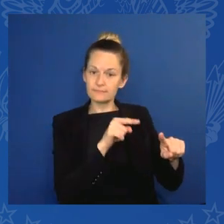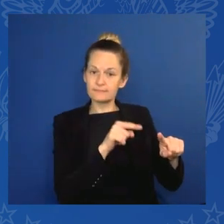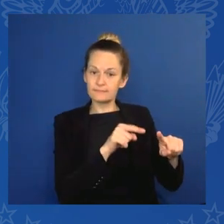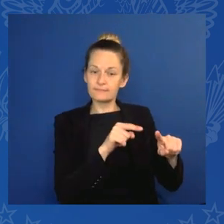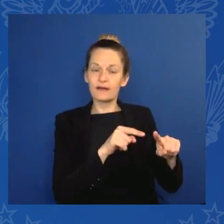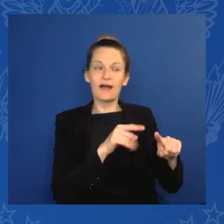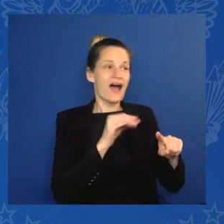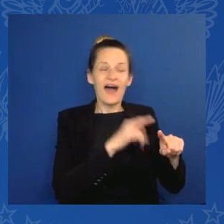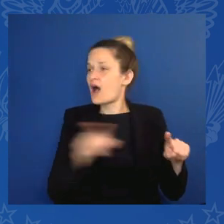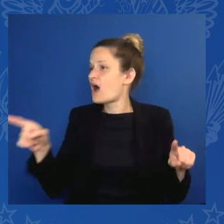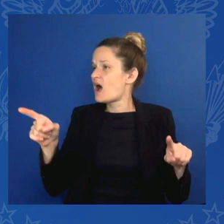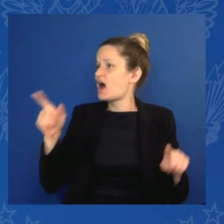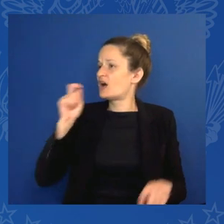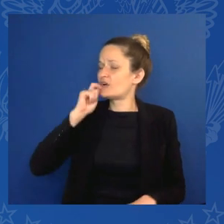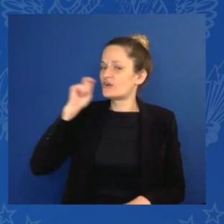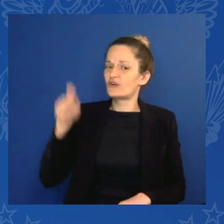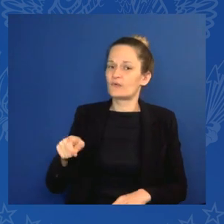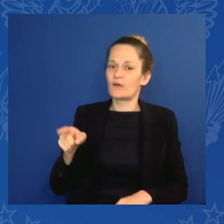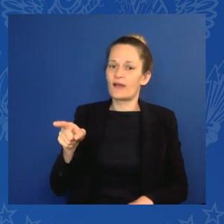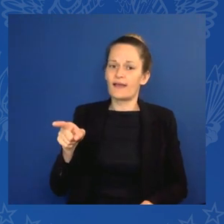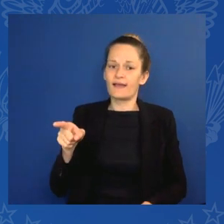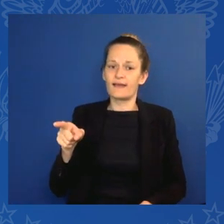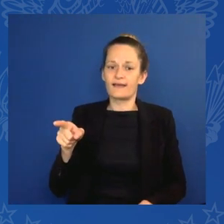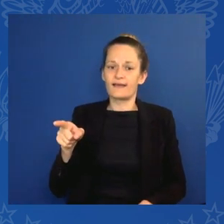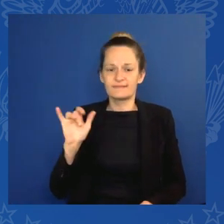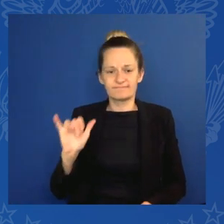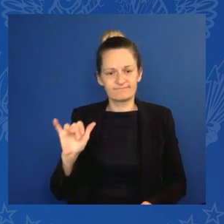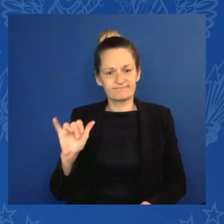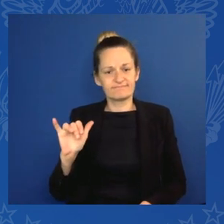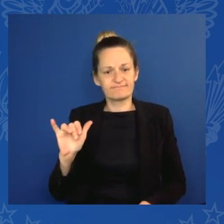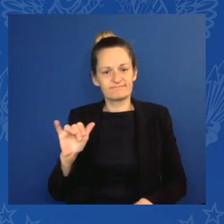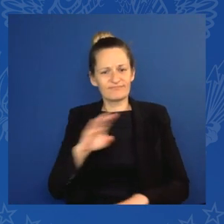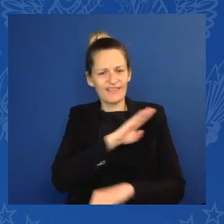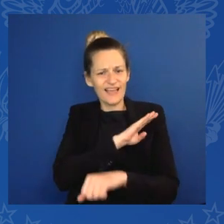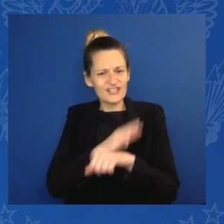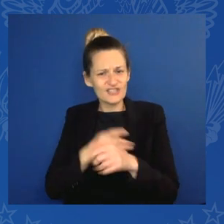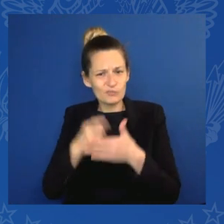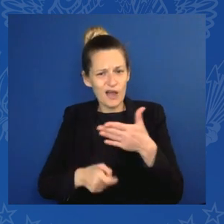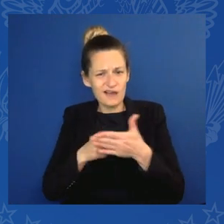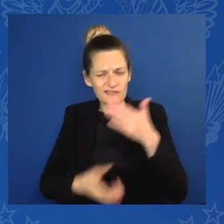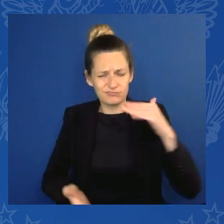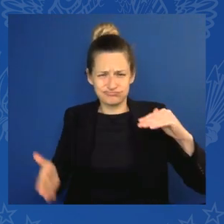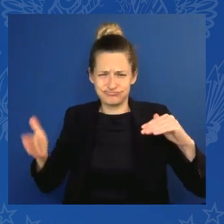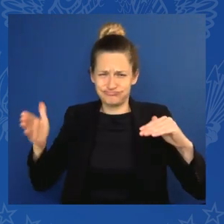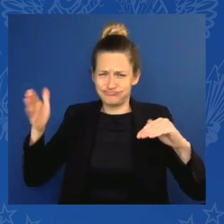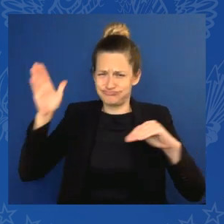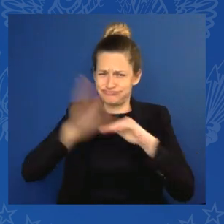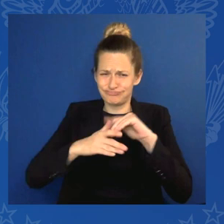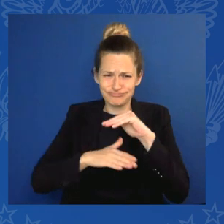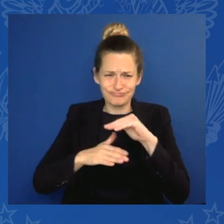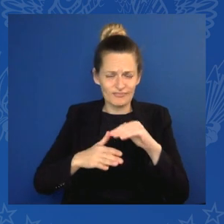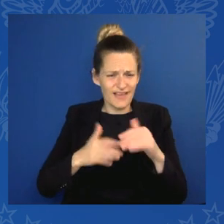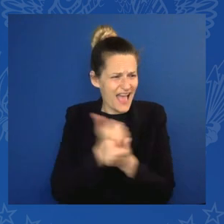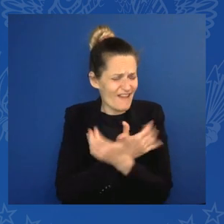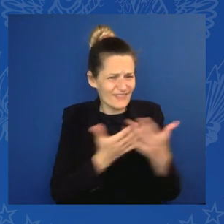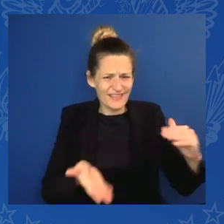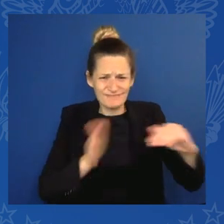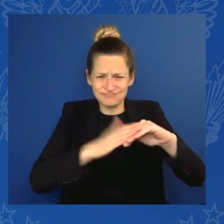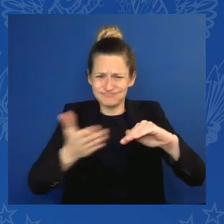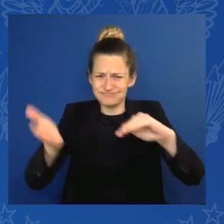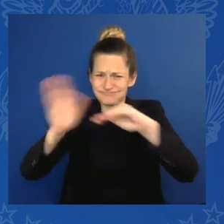casting deep uncertainty, especially in the most fragile countries. These are very severe challenges.